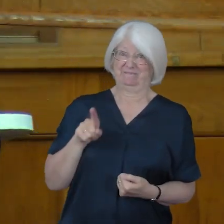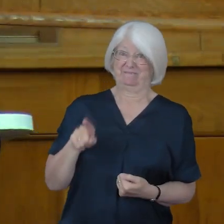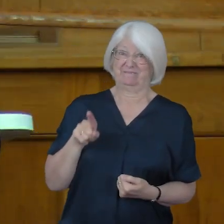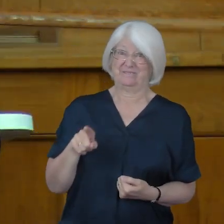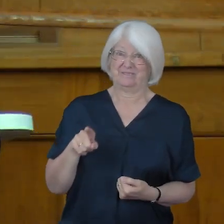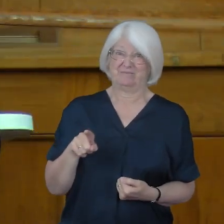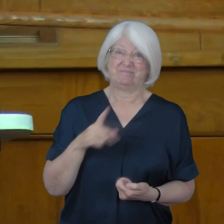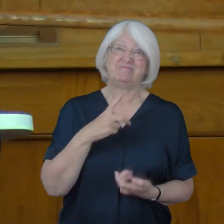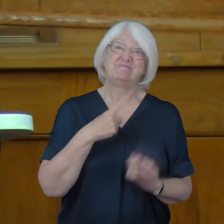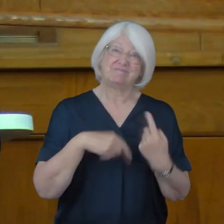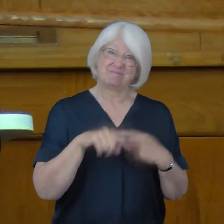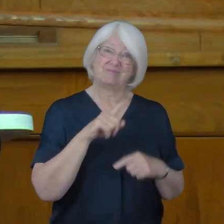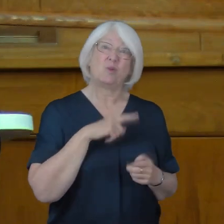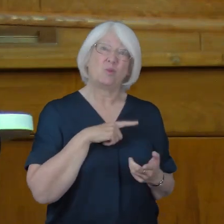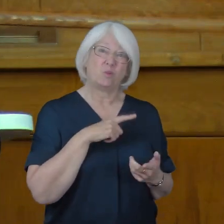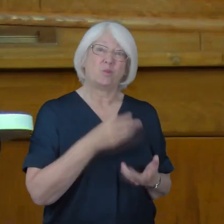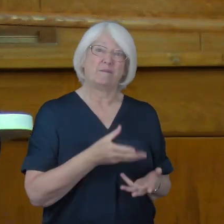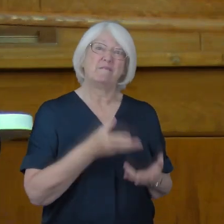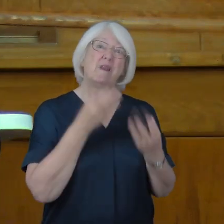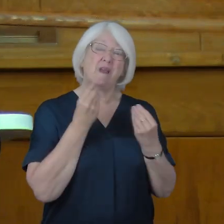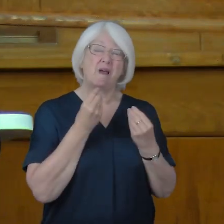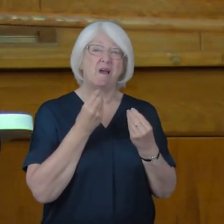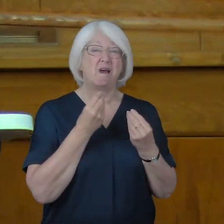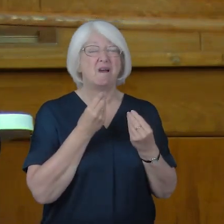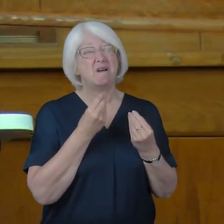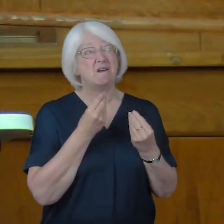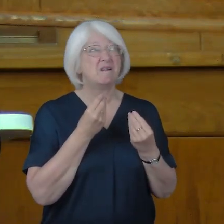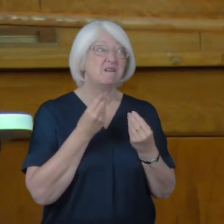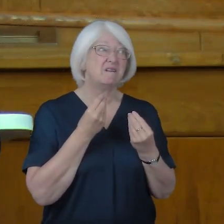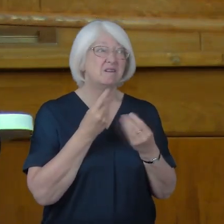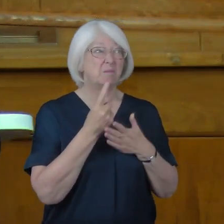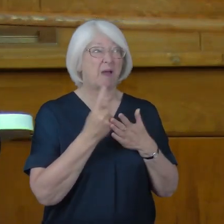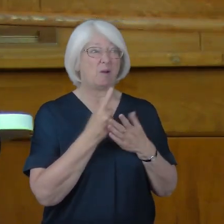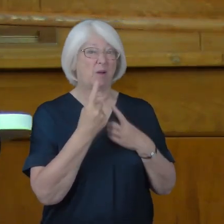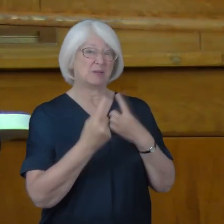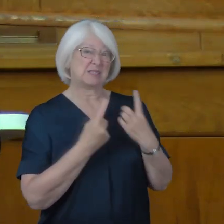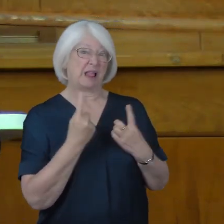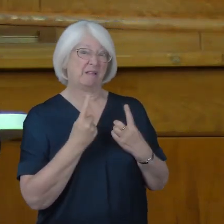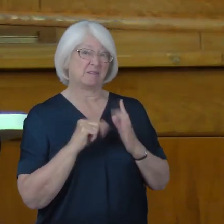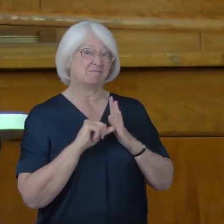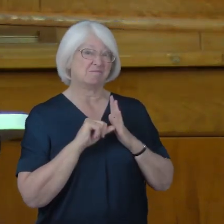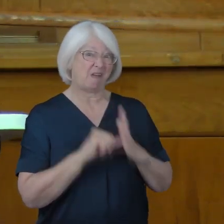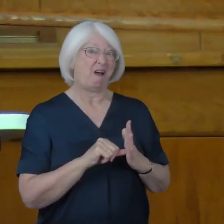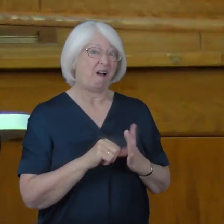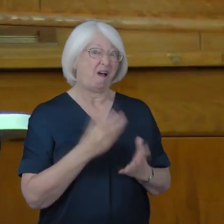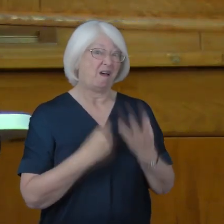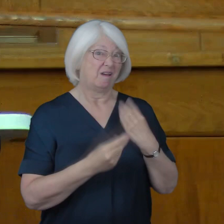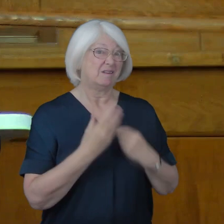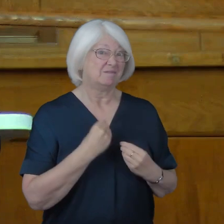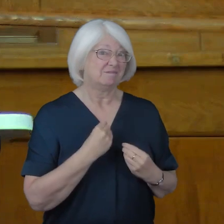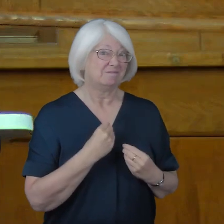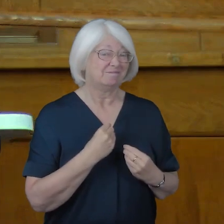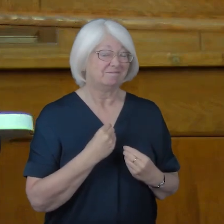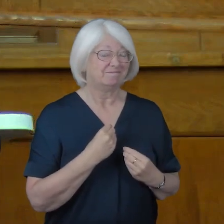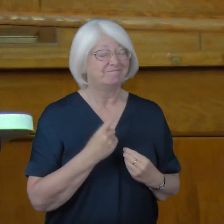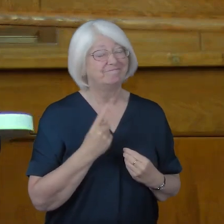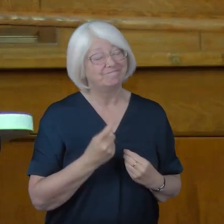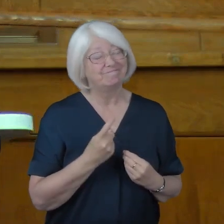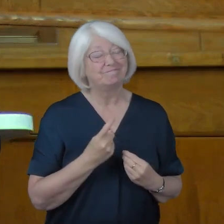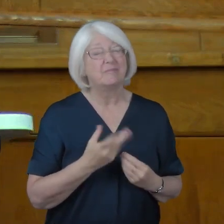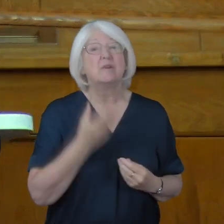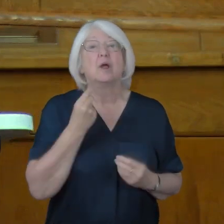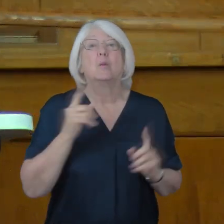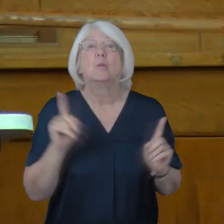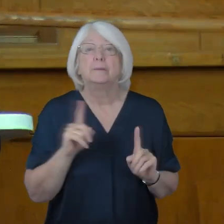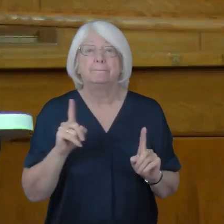we have learned some hard lessons about ourselves. We have learned that we belong